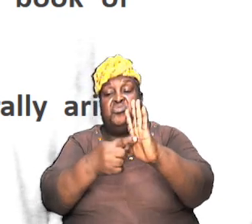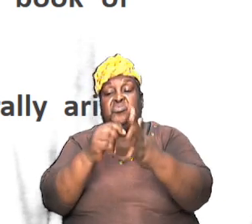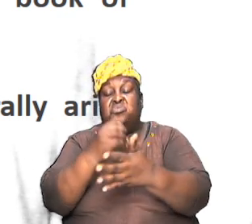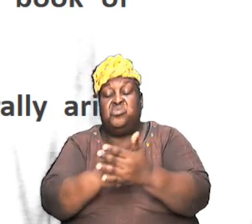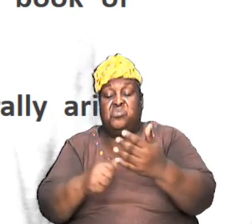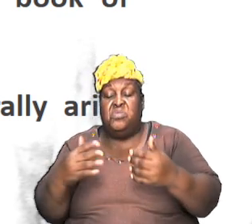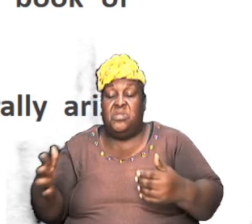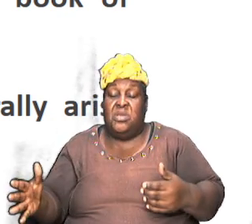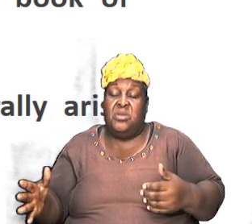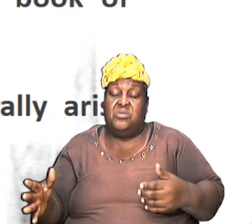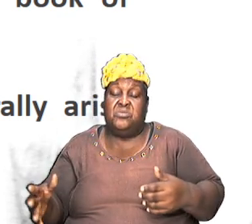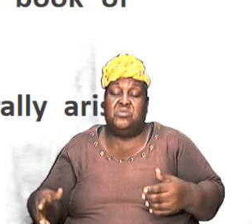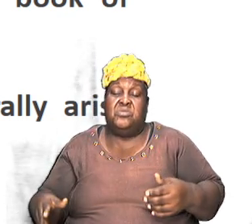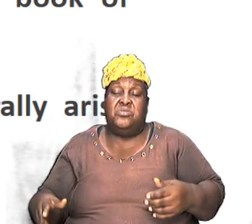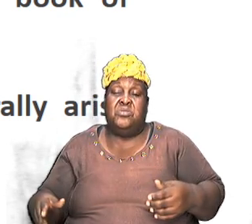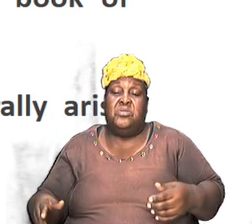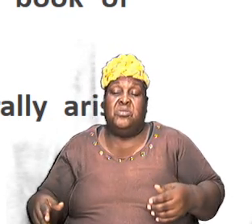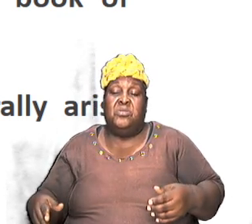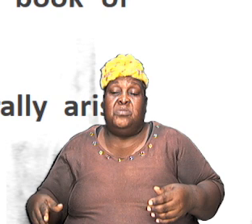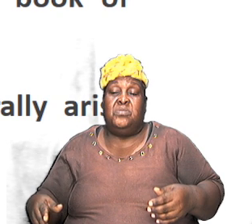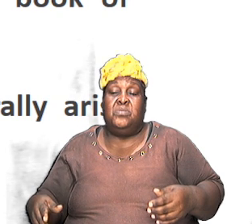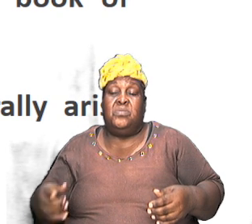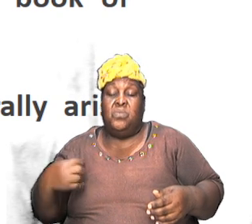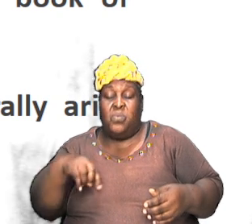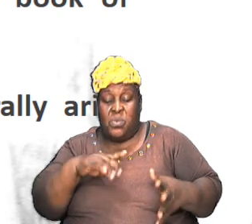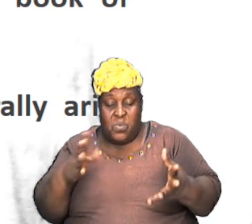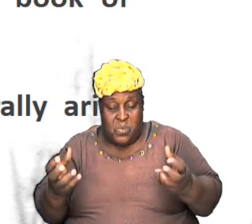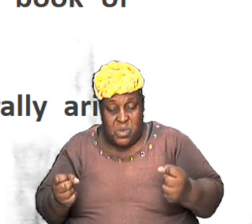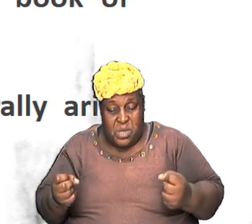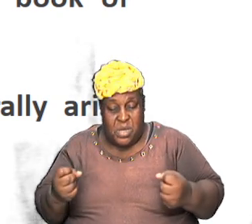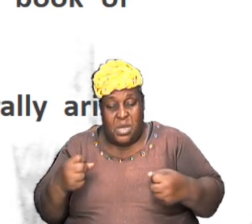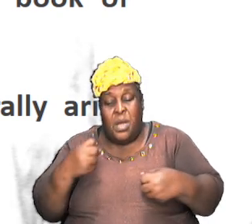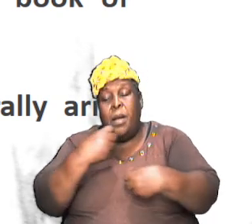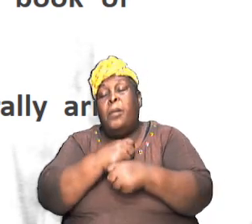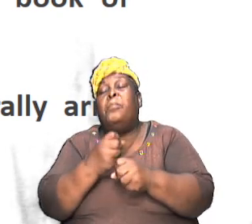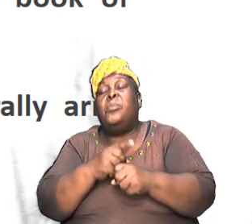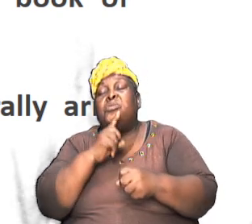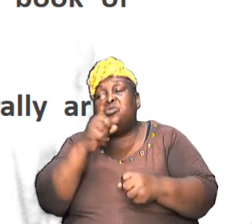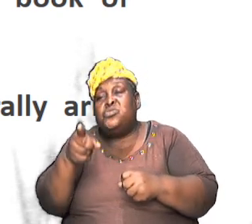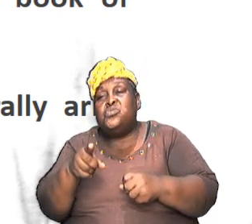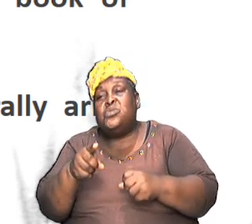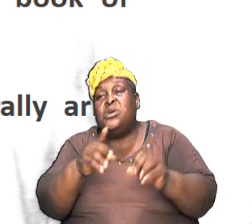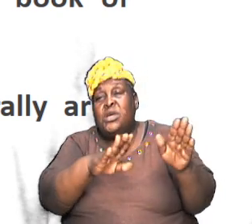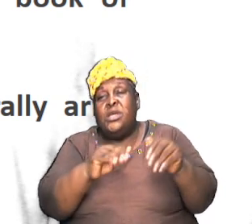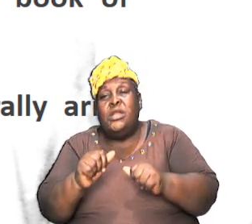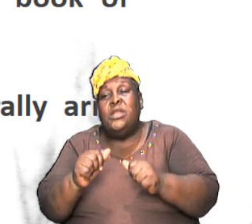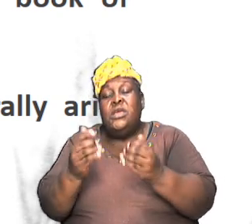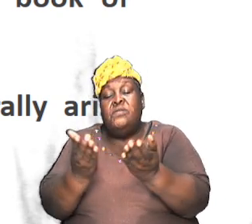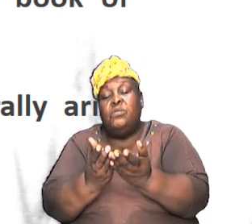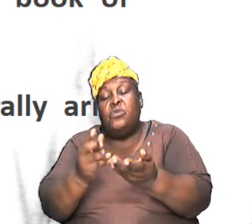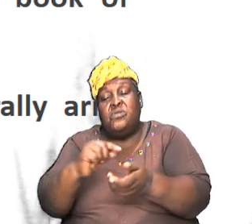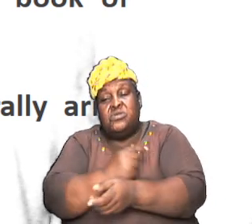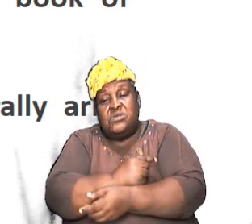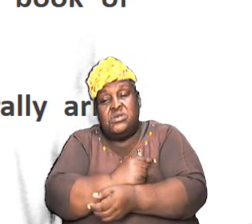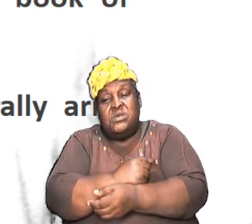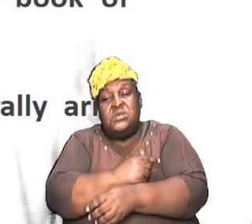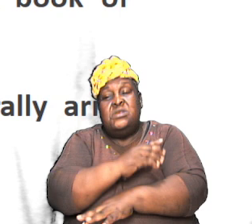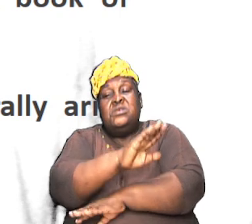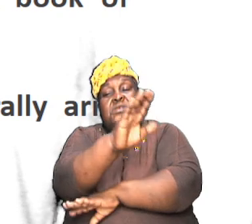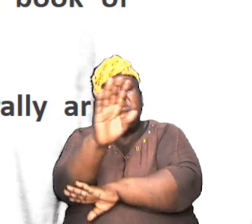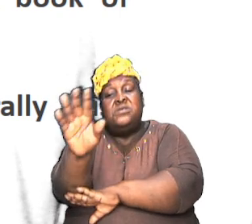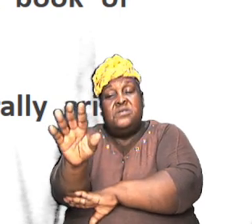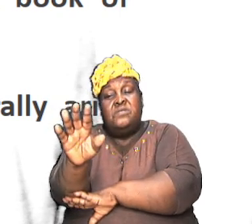I said we will quickly do a review because we want to make sure that as we come out of the book of Genesis this evening we